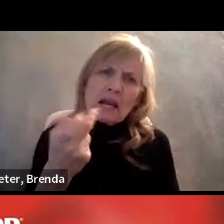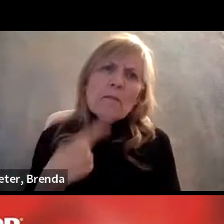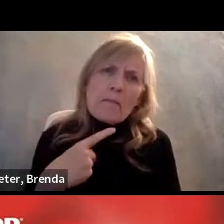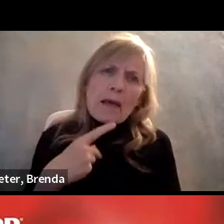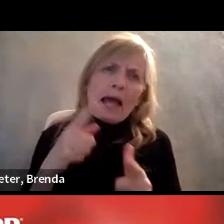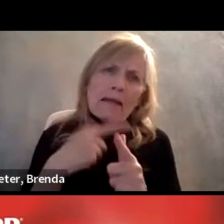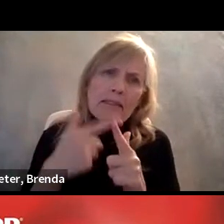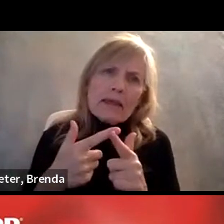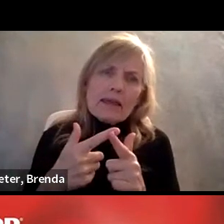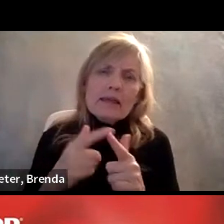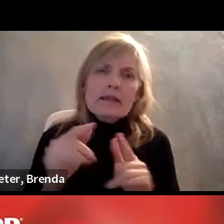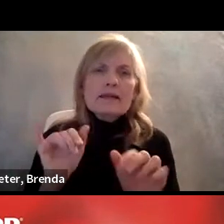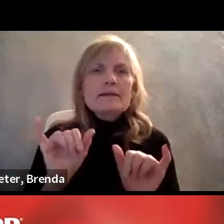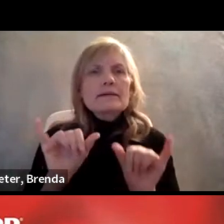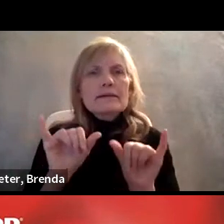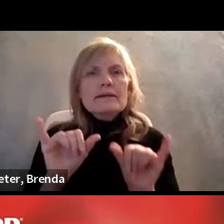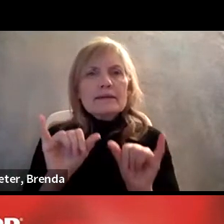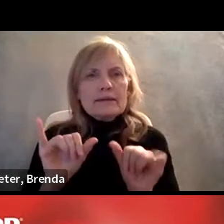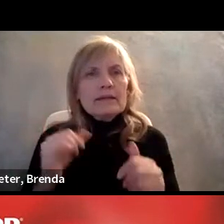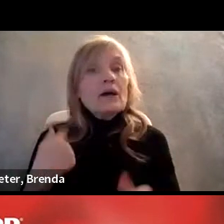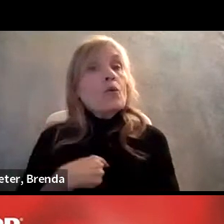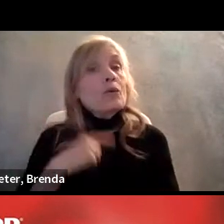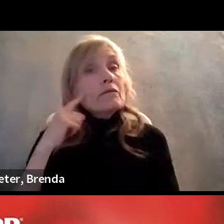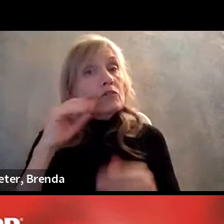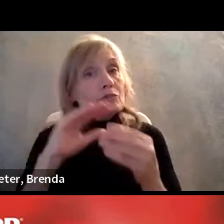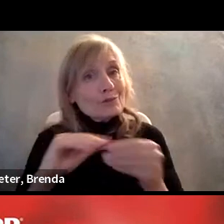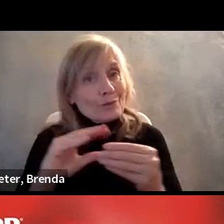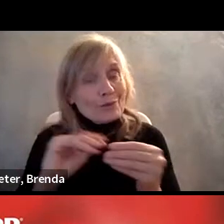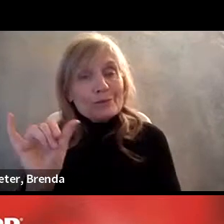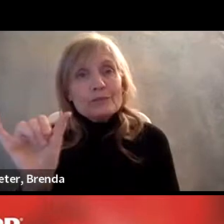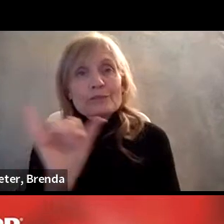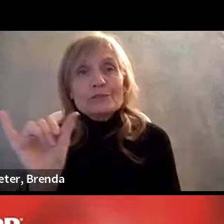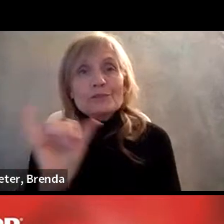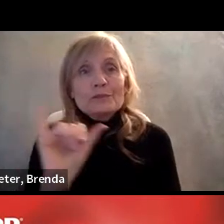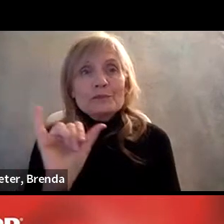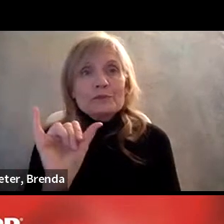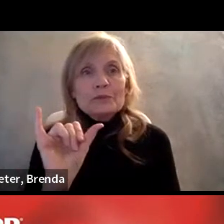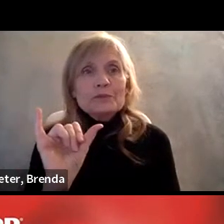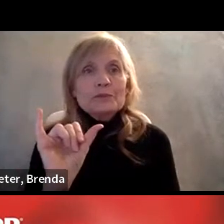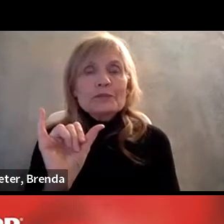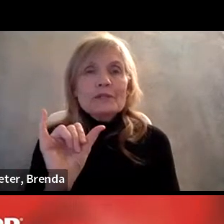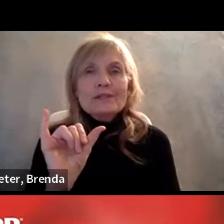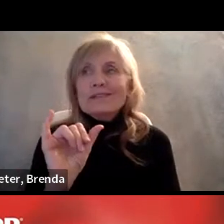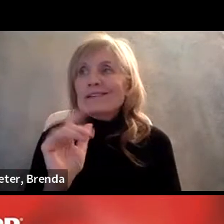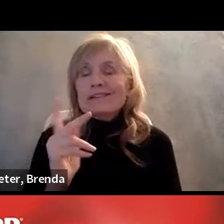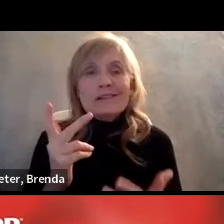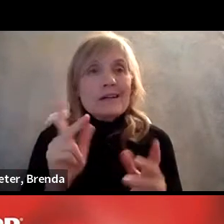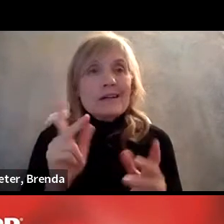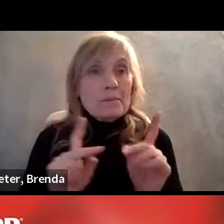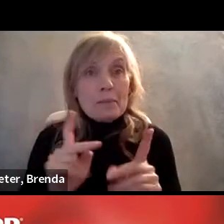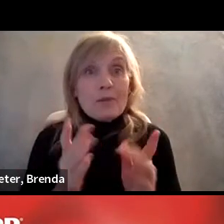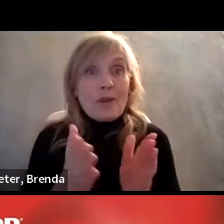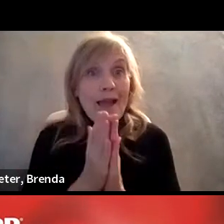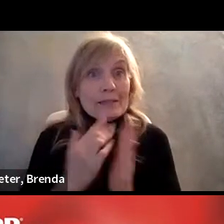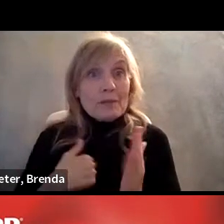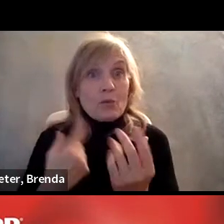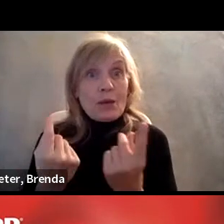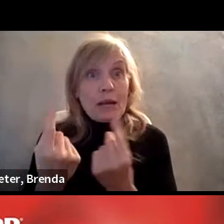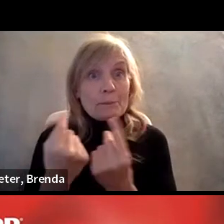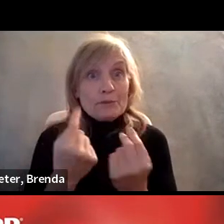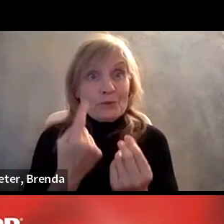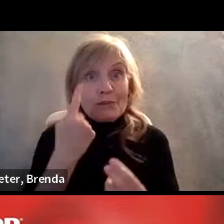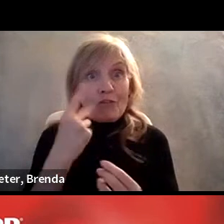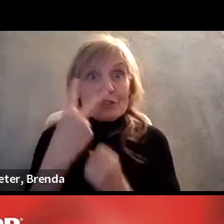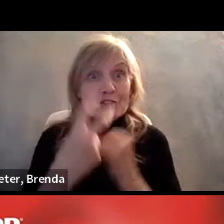then, um, also heard from folks that, you know, are they really asking me what I've been doing in the last two years? It's been a global unprecedented